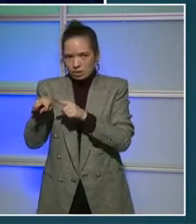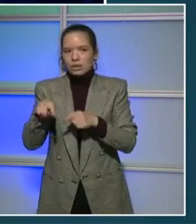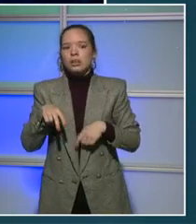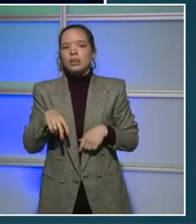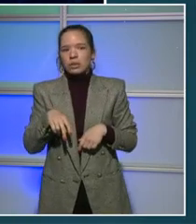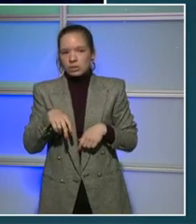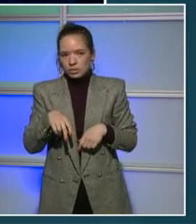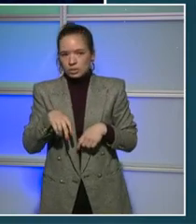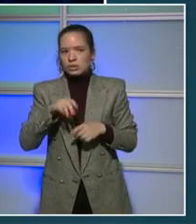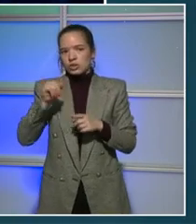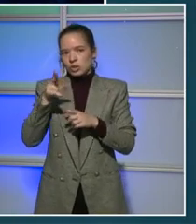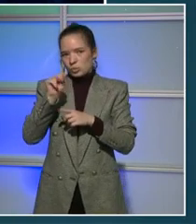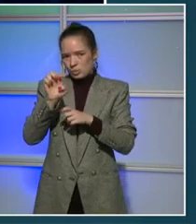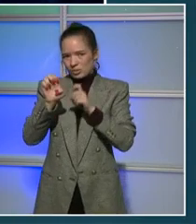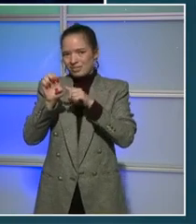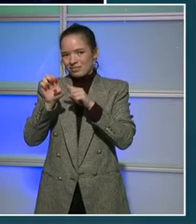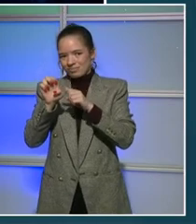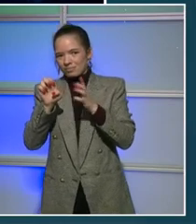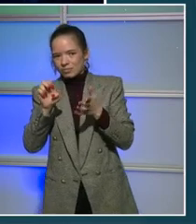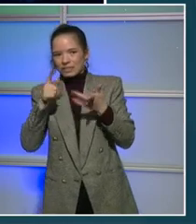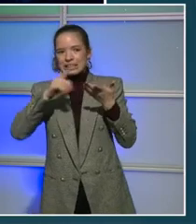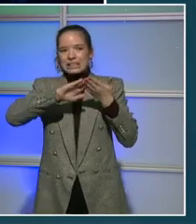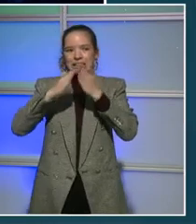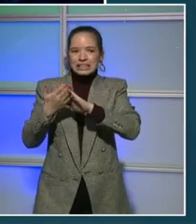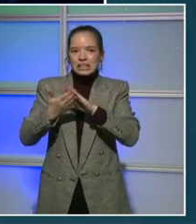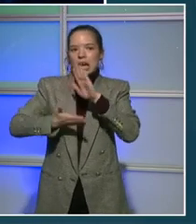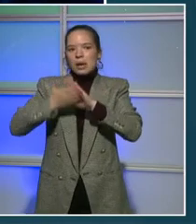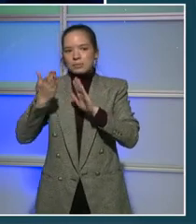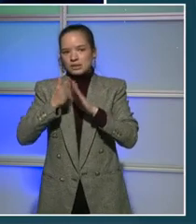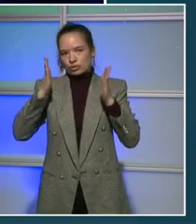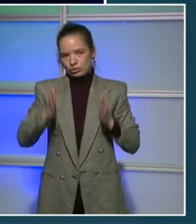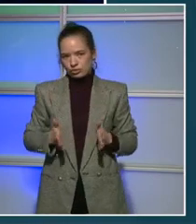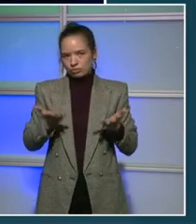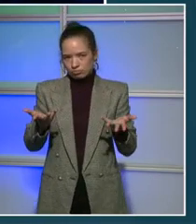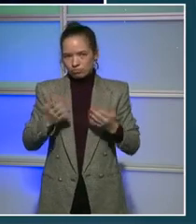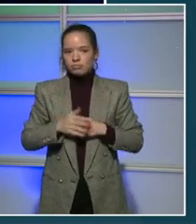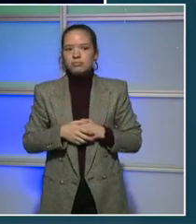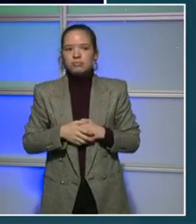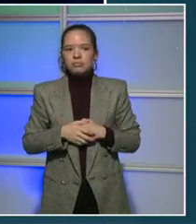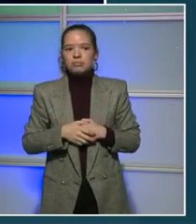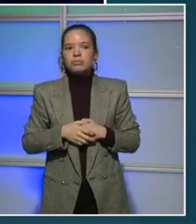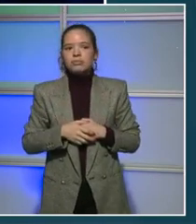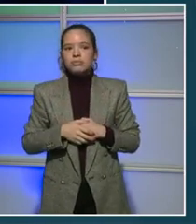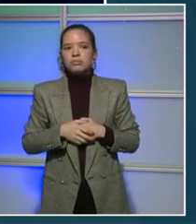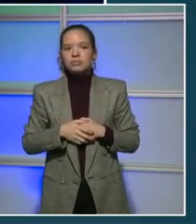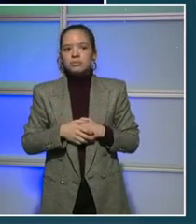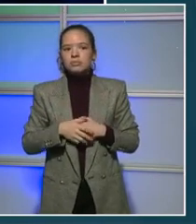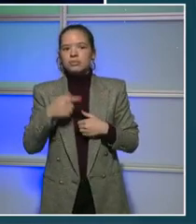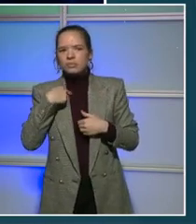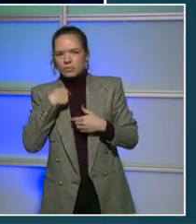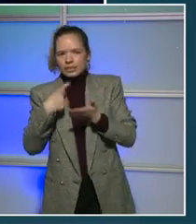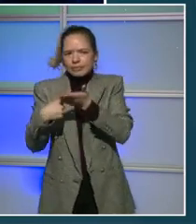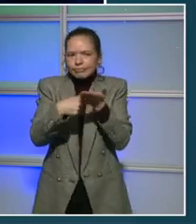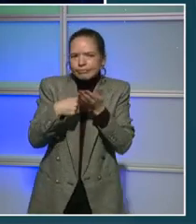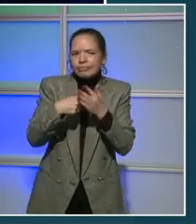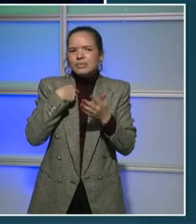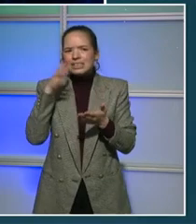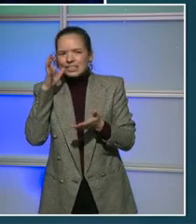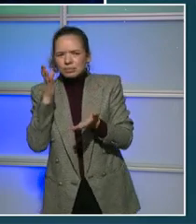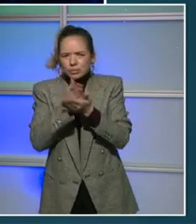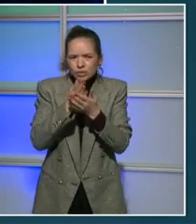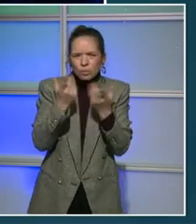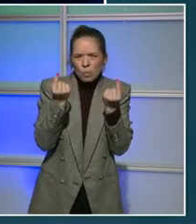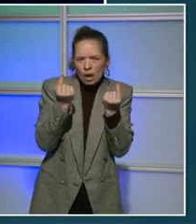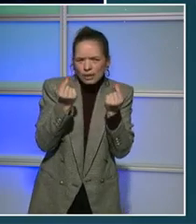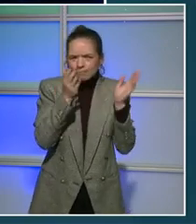serving as Mayor Bowser's City Administrator. You just heard our budget director talk about the overall budget process. Now, I will dive into some of the details of